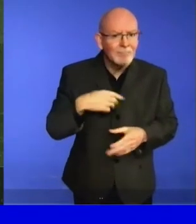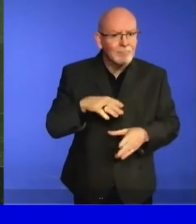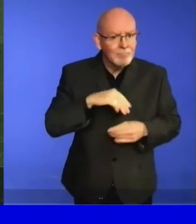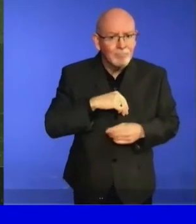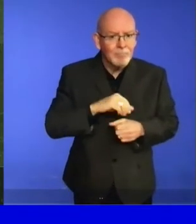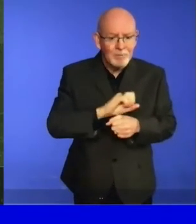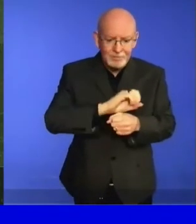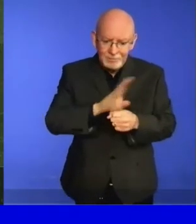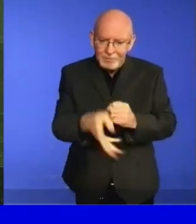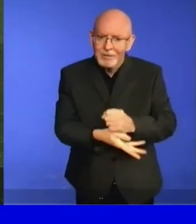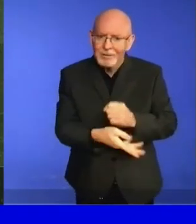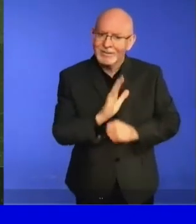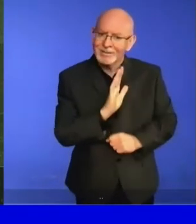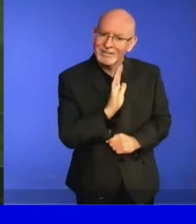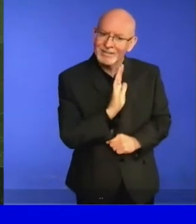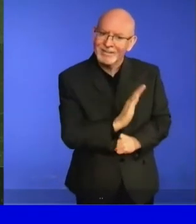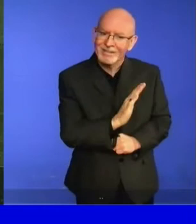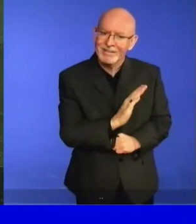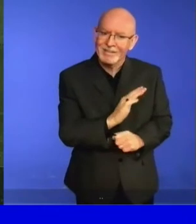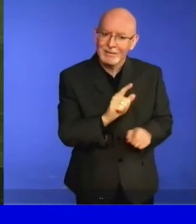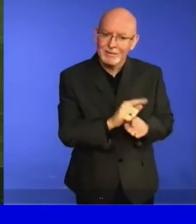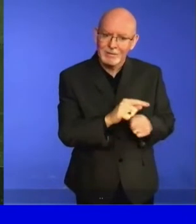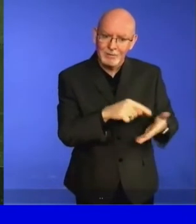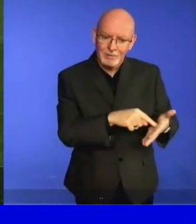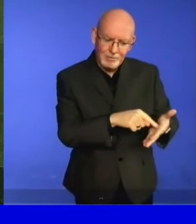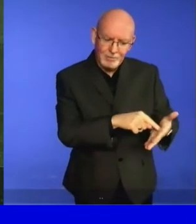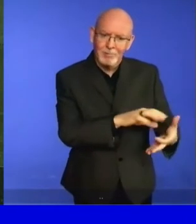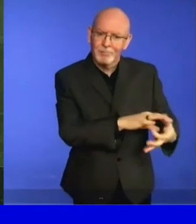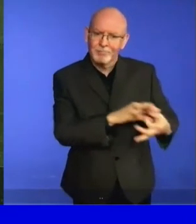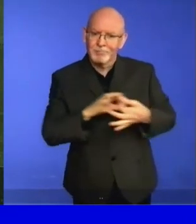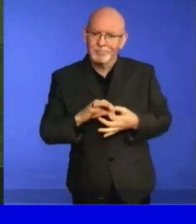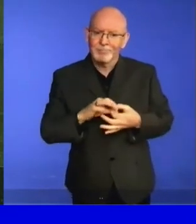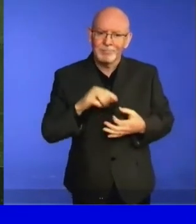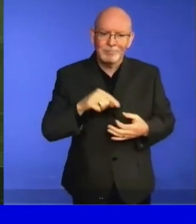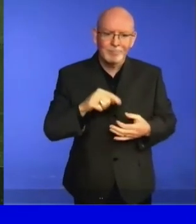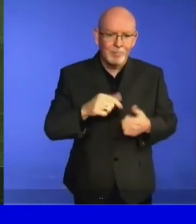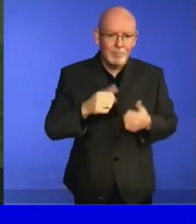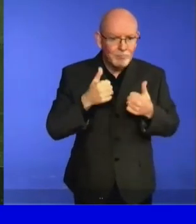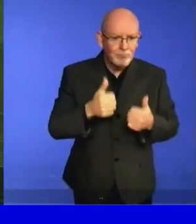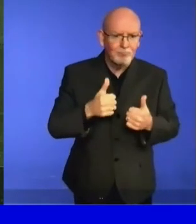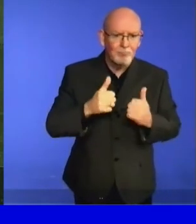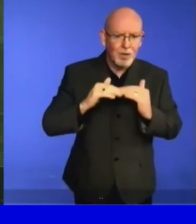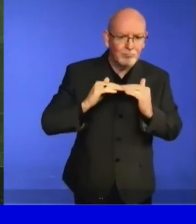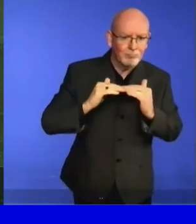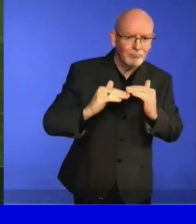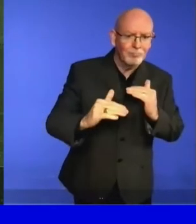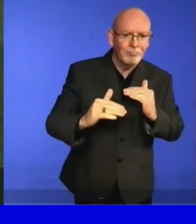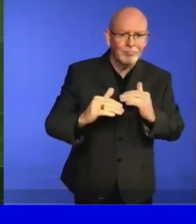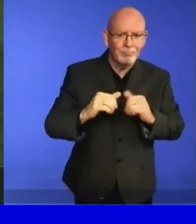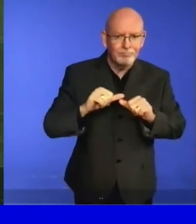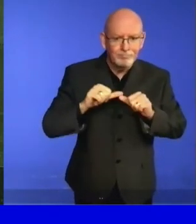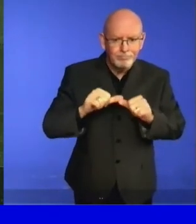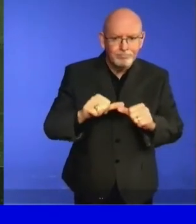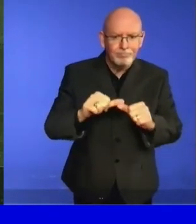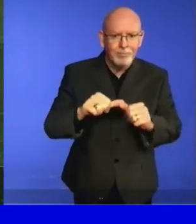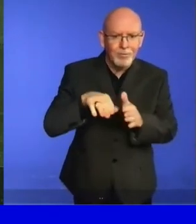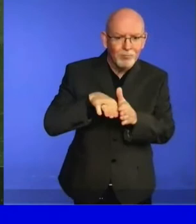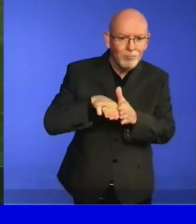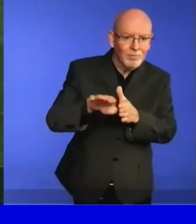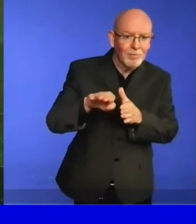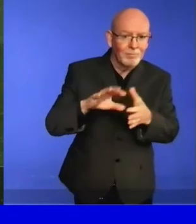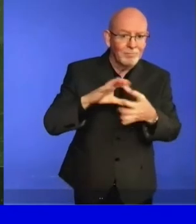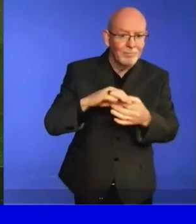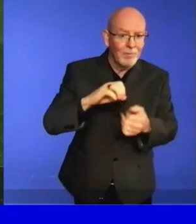can be a springboard to bounce back further and faster. As we pour incredible amounts of